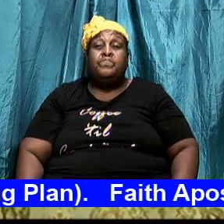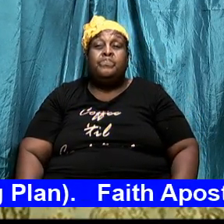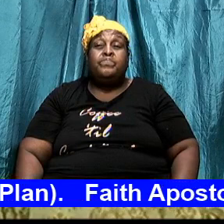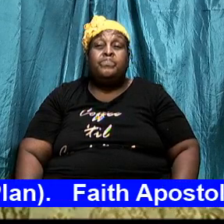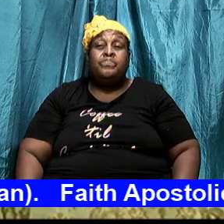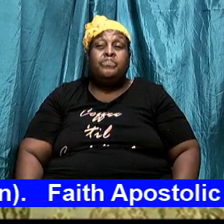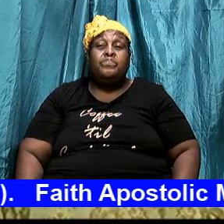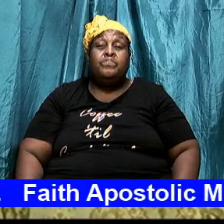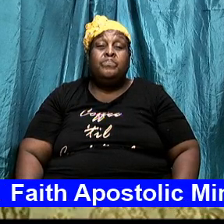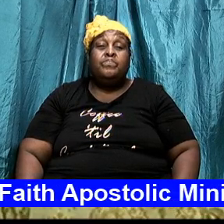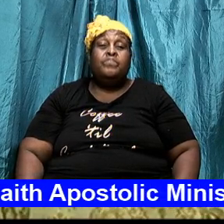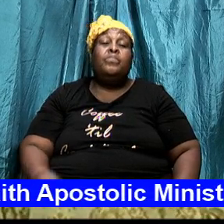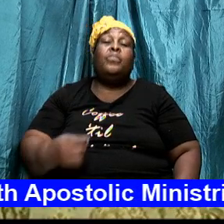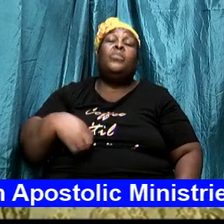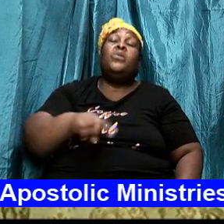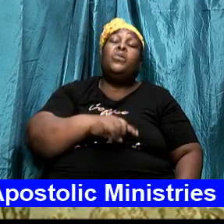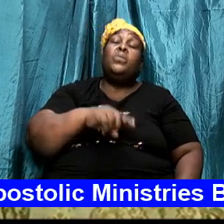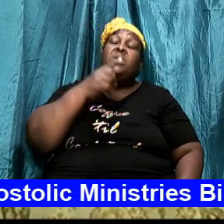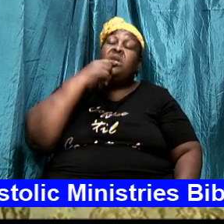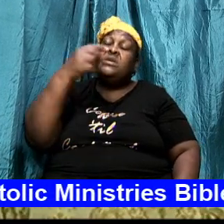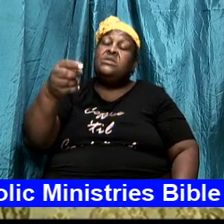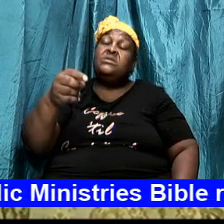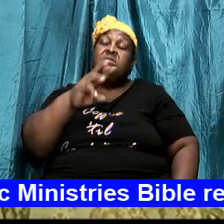So we made the point last week